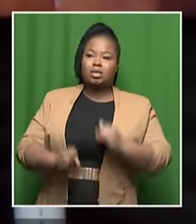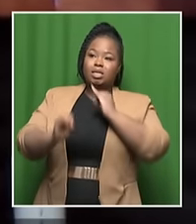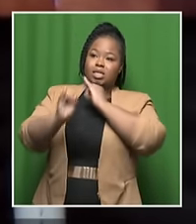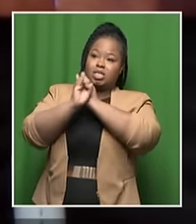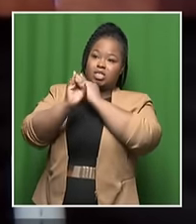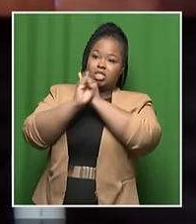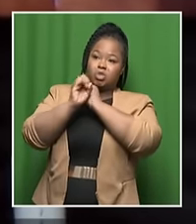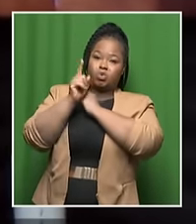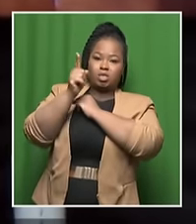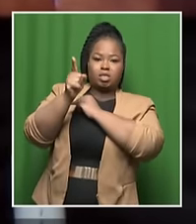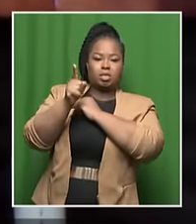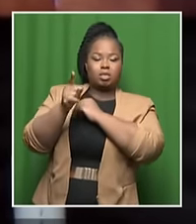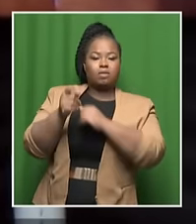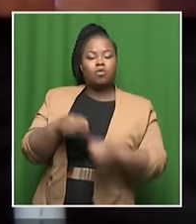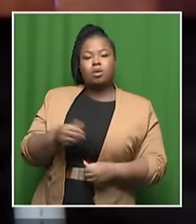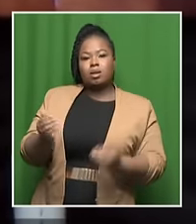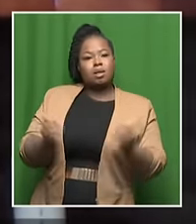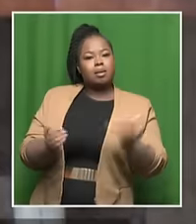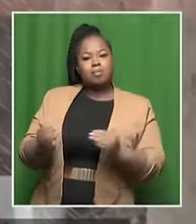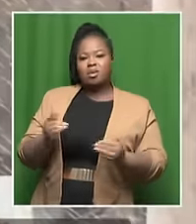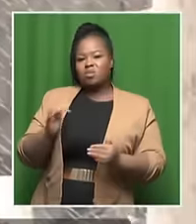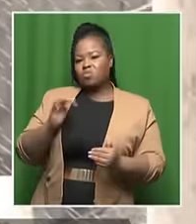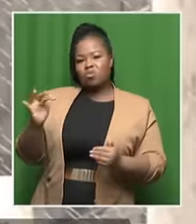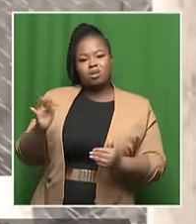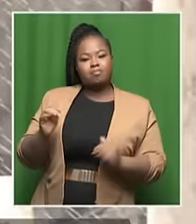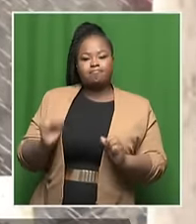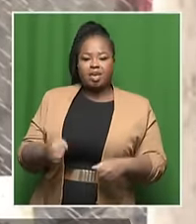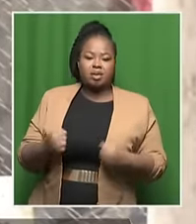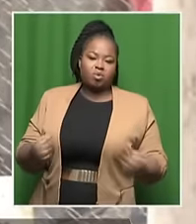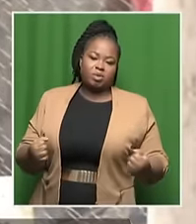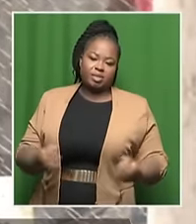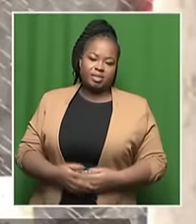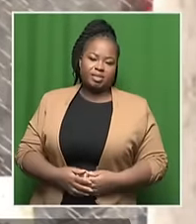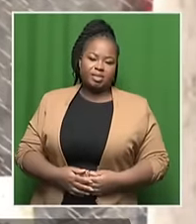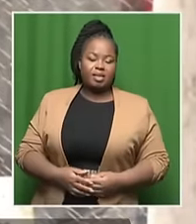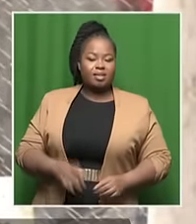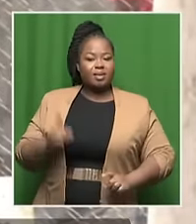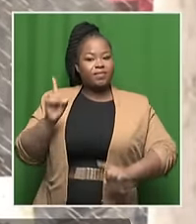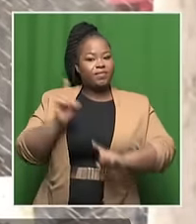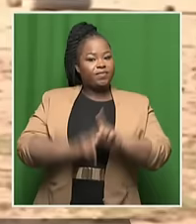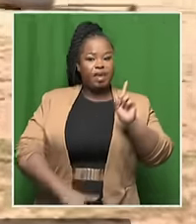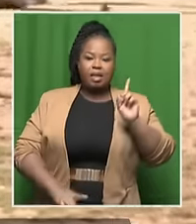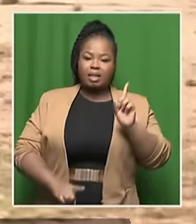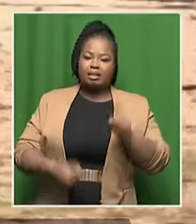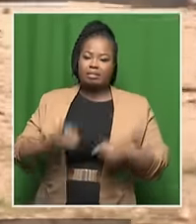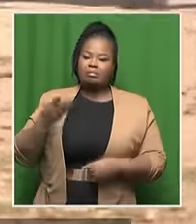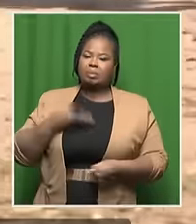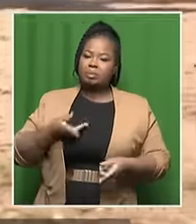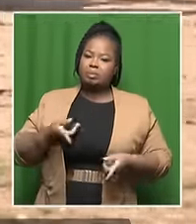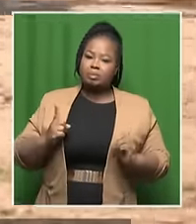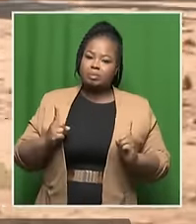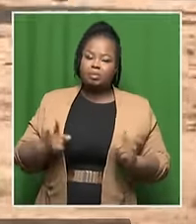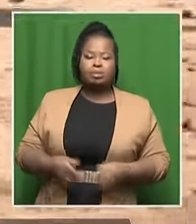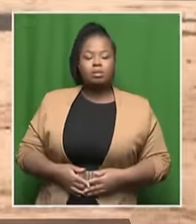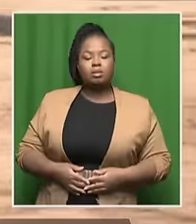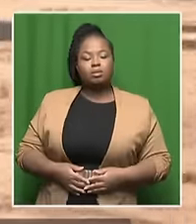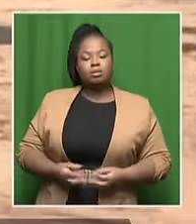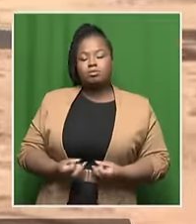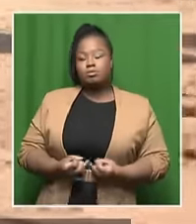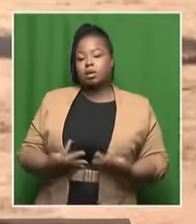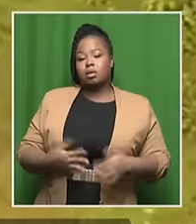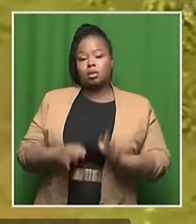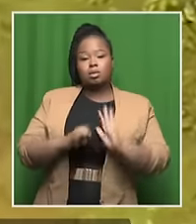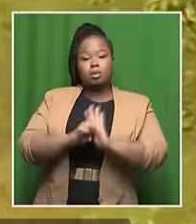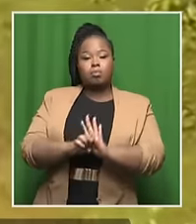for the management of water have failed. There are many examples of how those institutions have failed. And because those